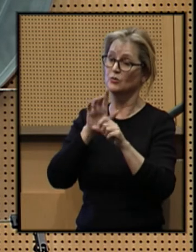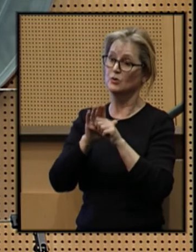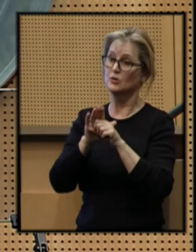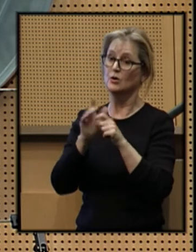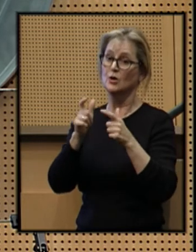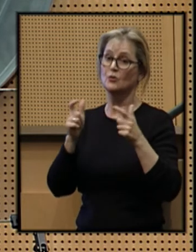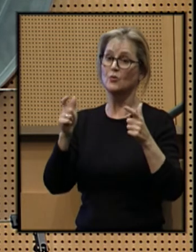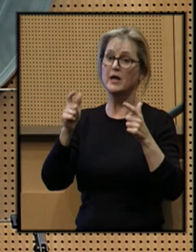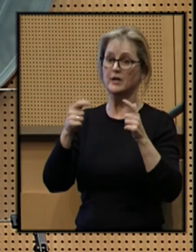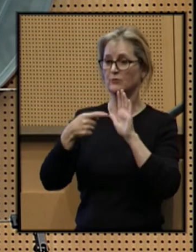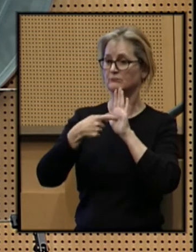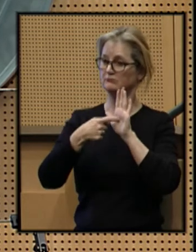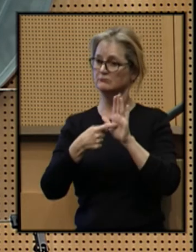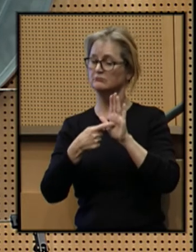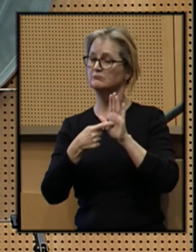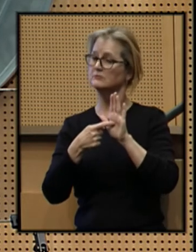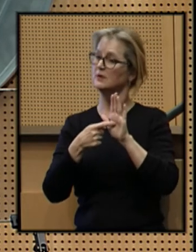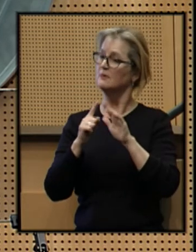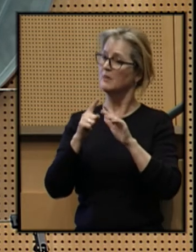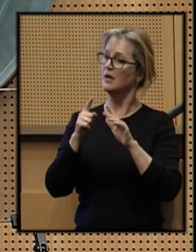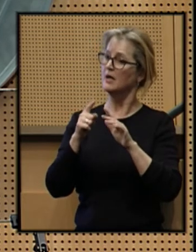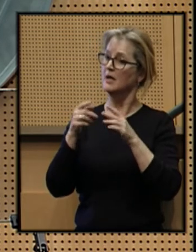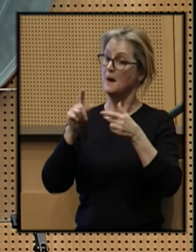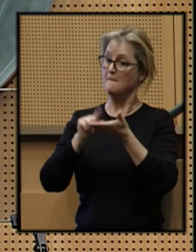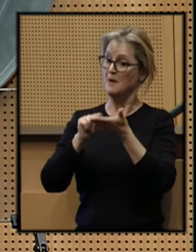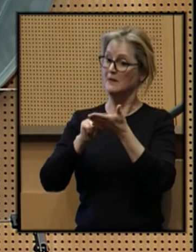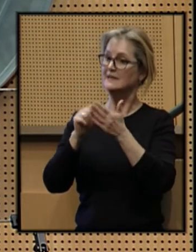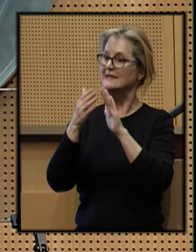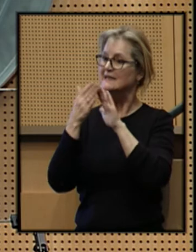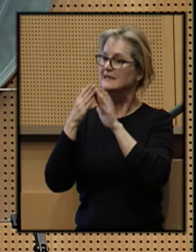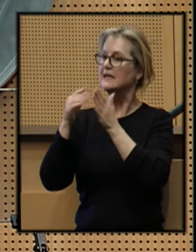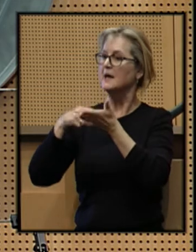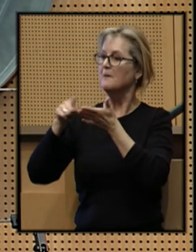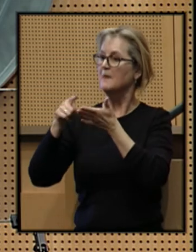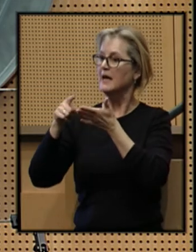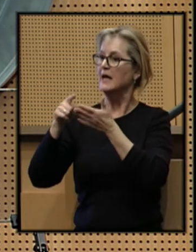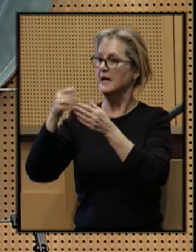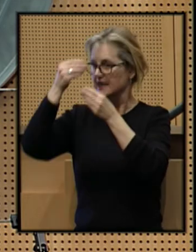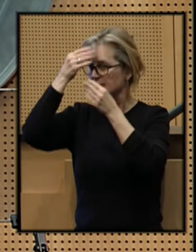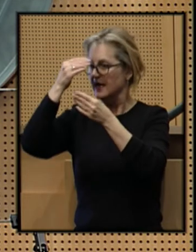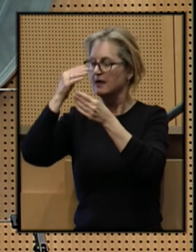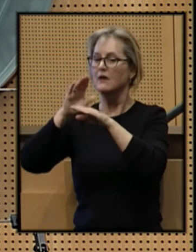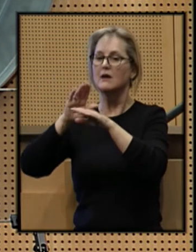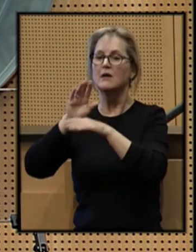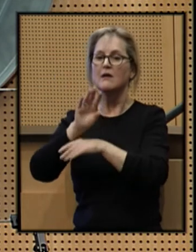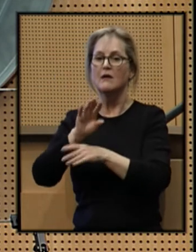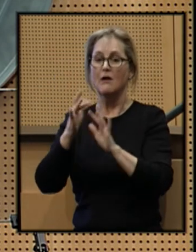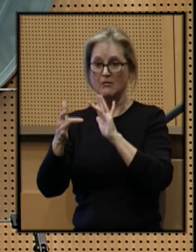greater transparency by publishing city pay data online.